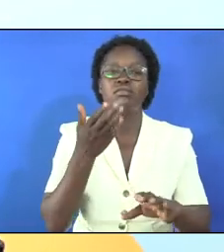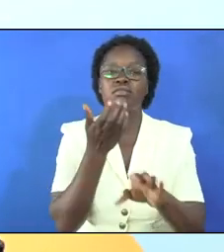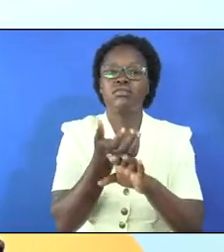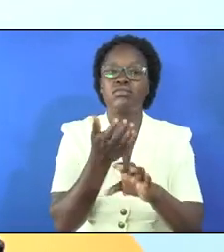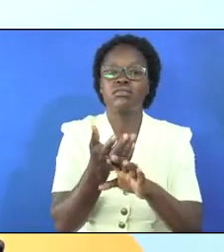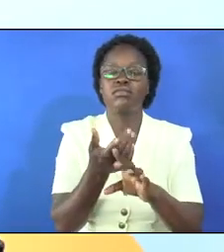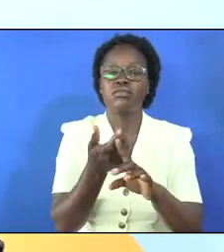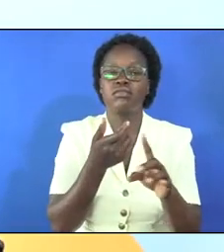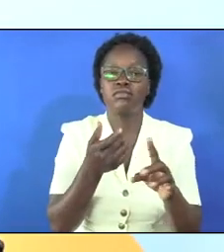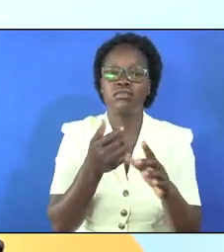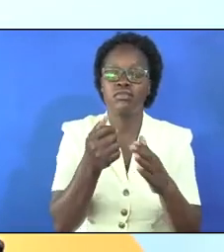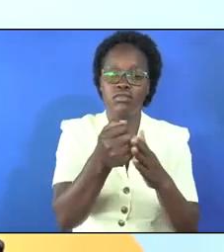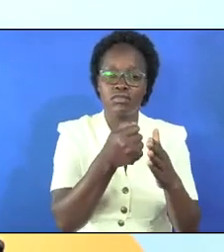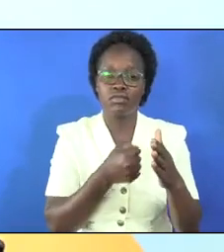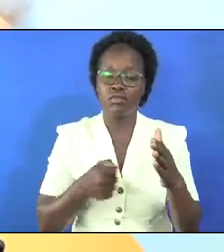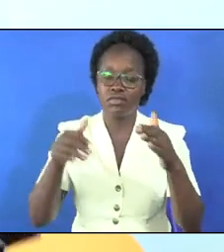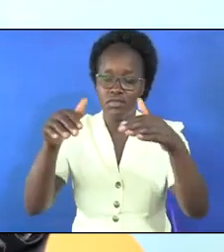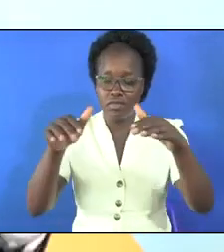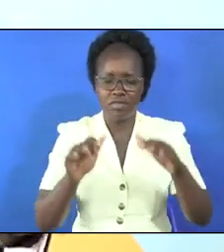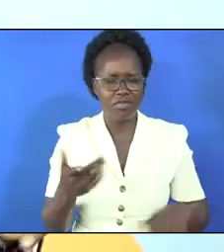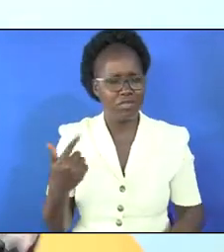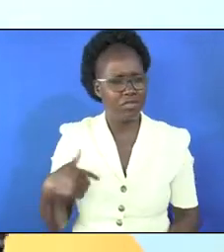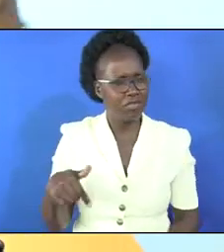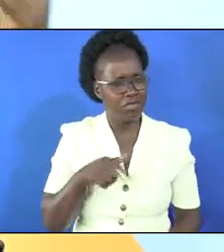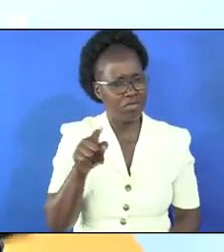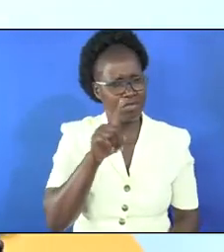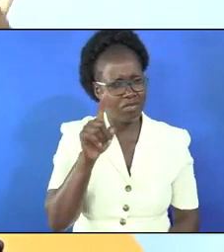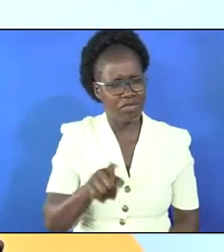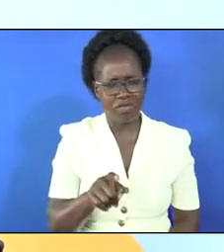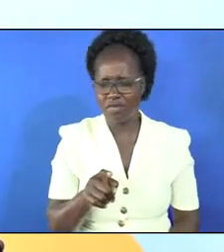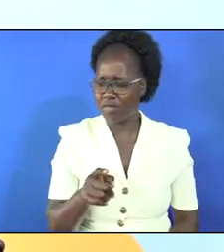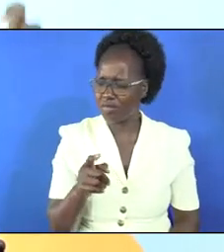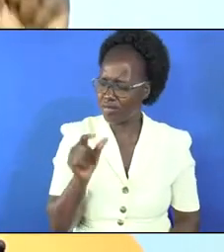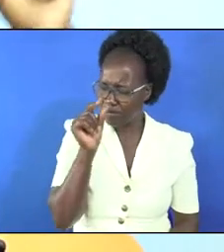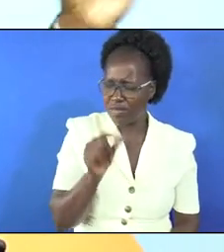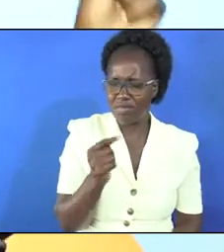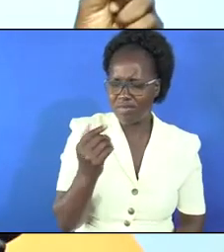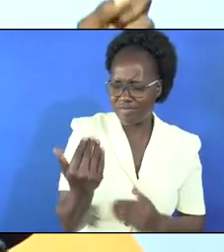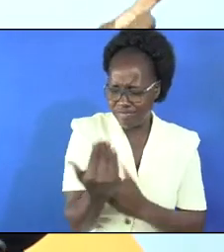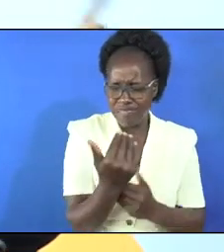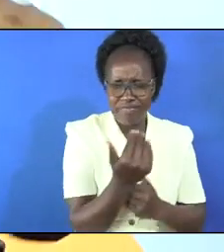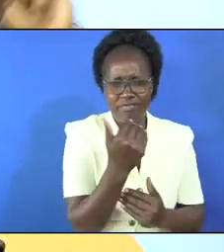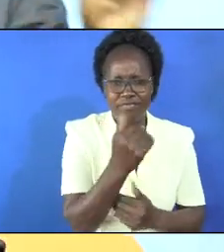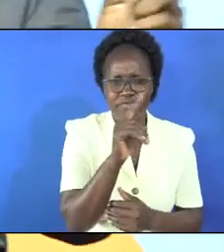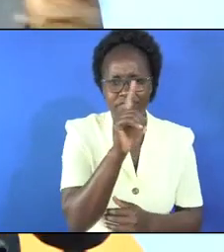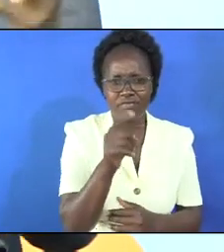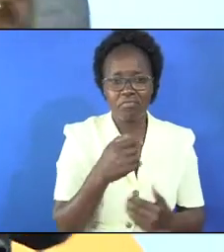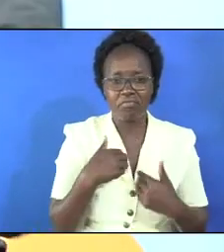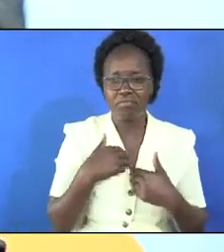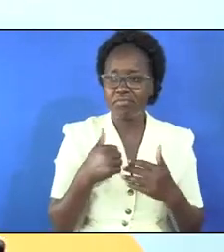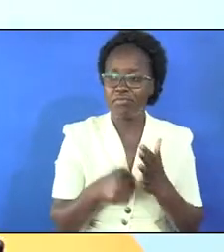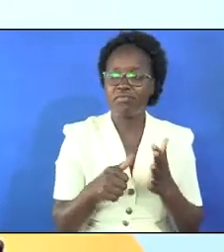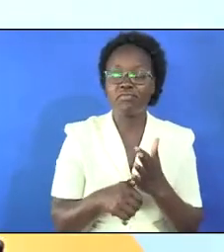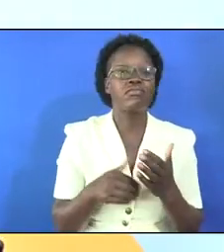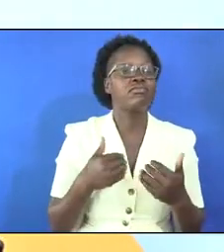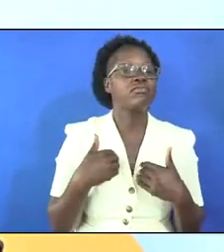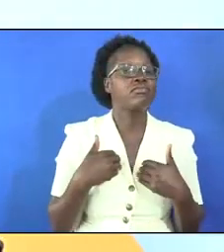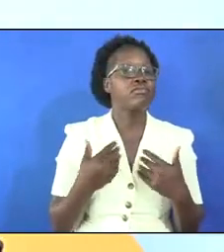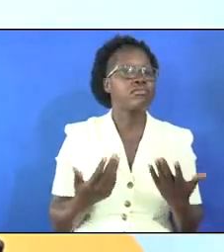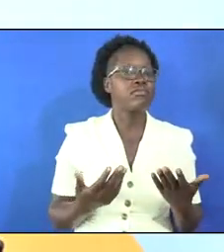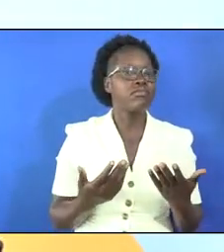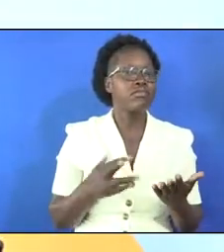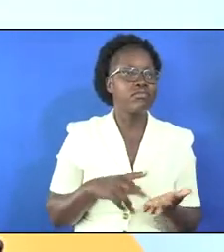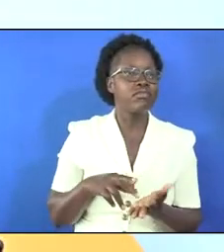stone from the door of the tomb for us they were asking themselves so this one was a problem that they were having